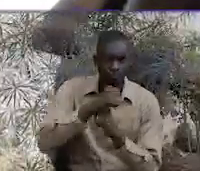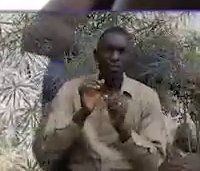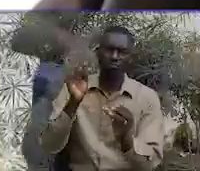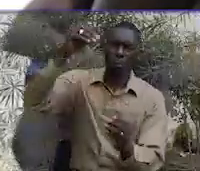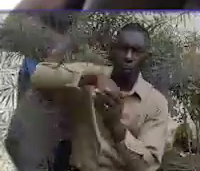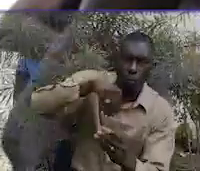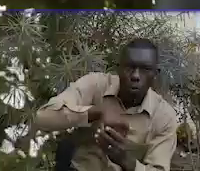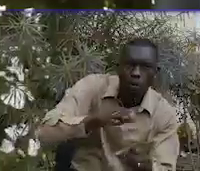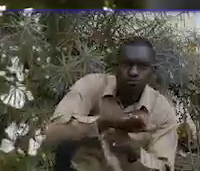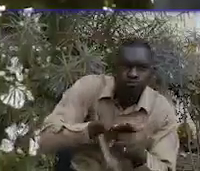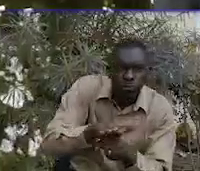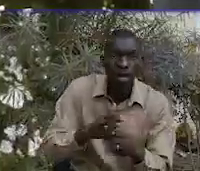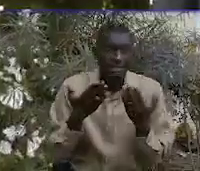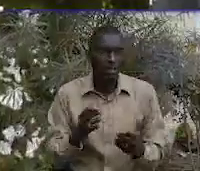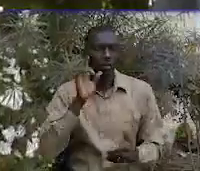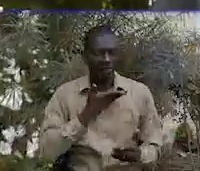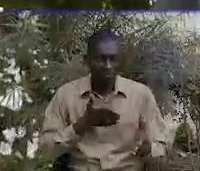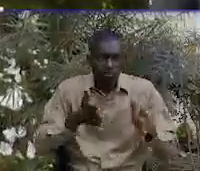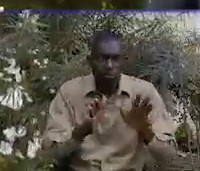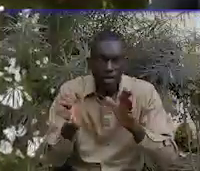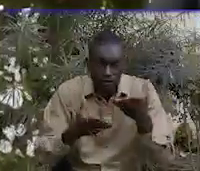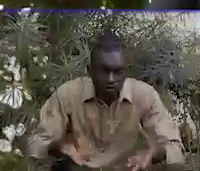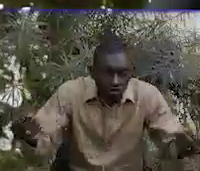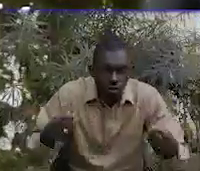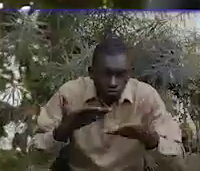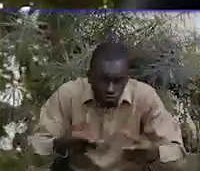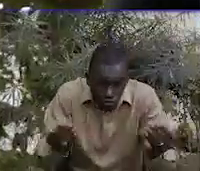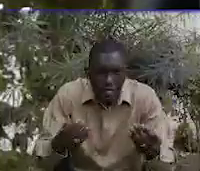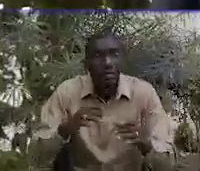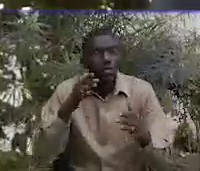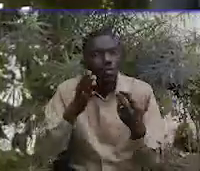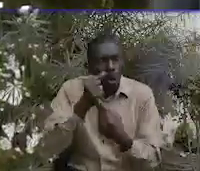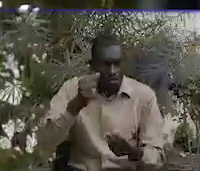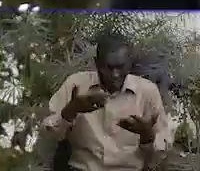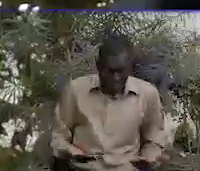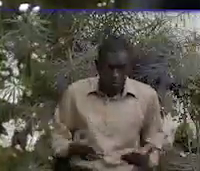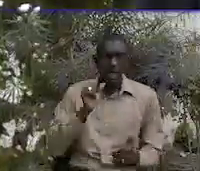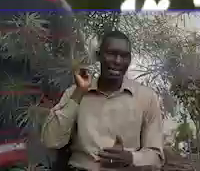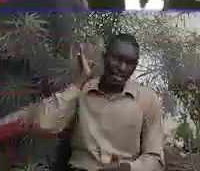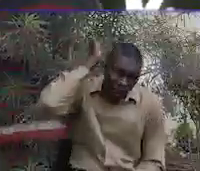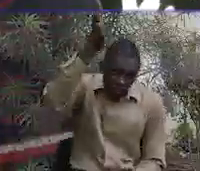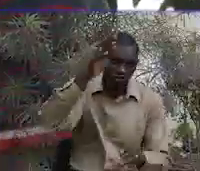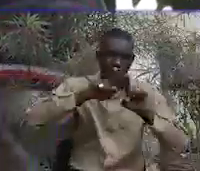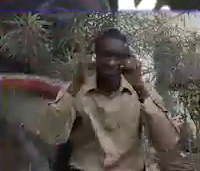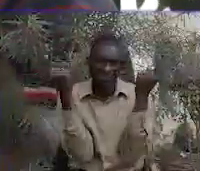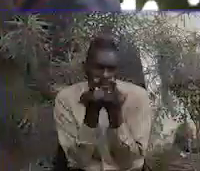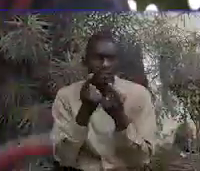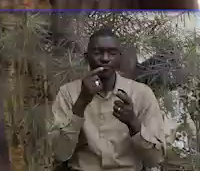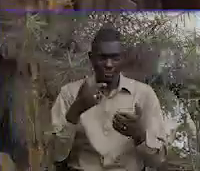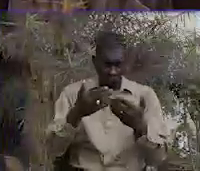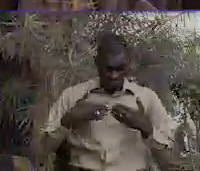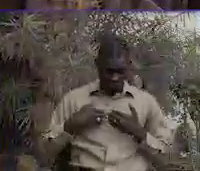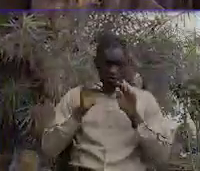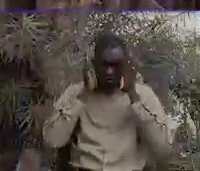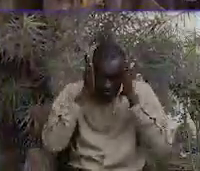solution. But yes, a solution fit for both the present and future generations, so give me your attention